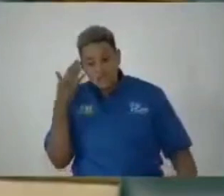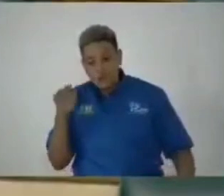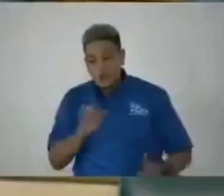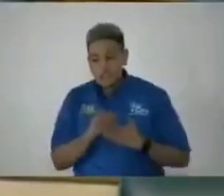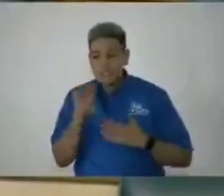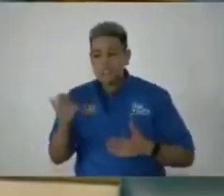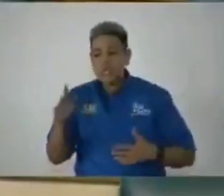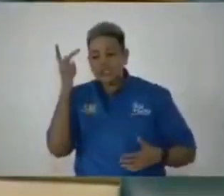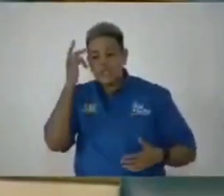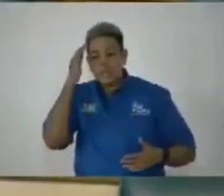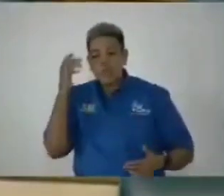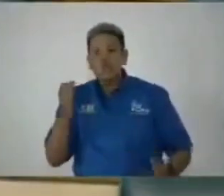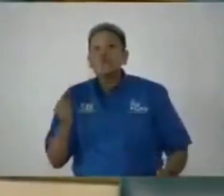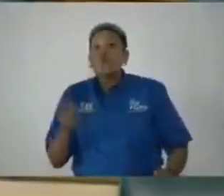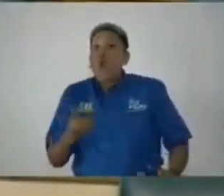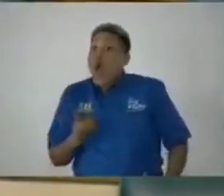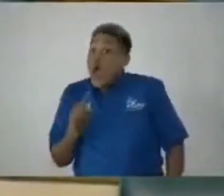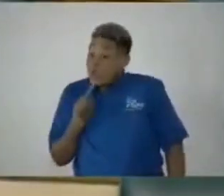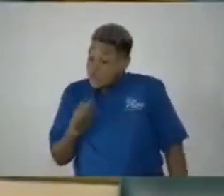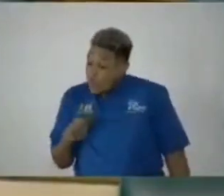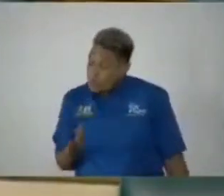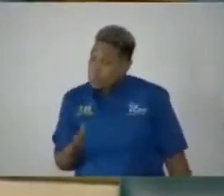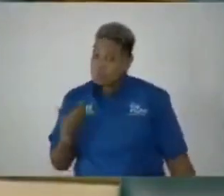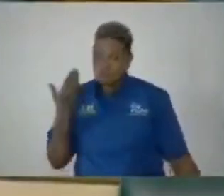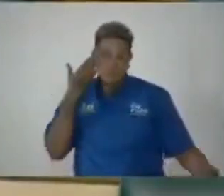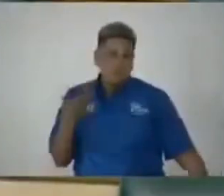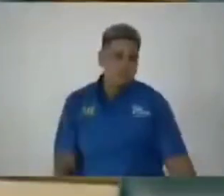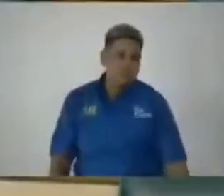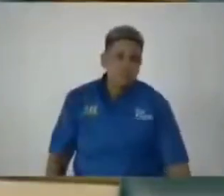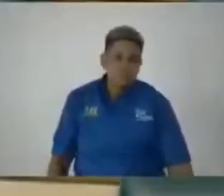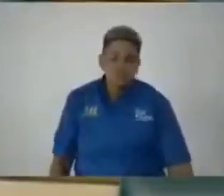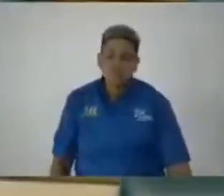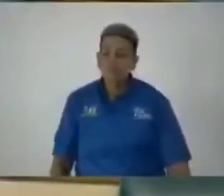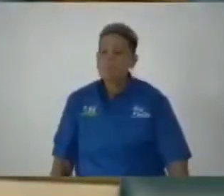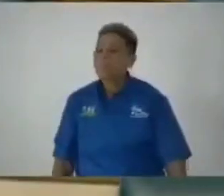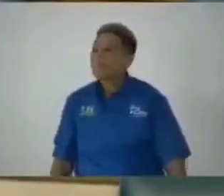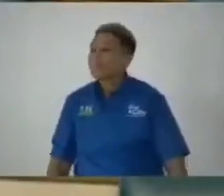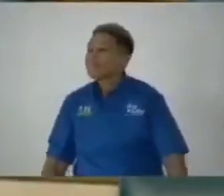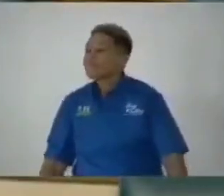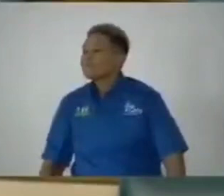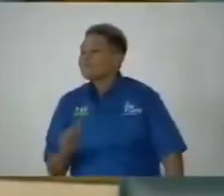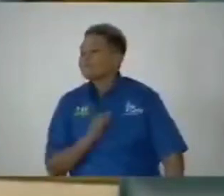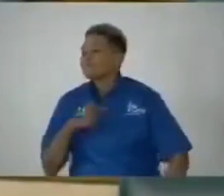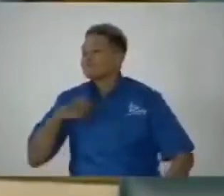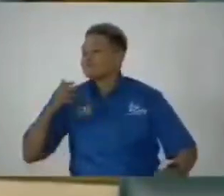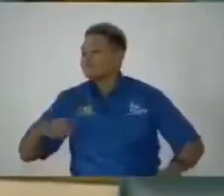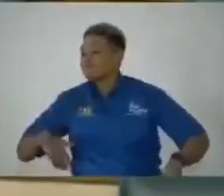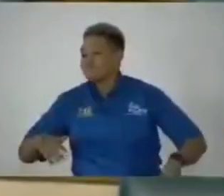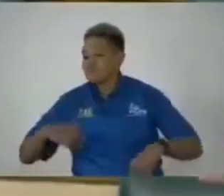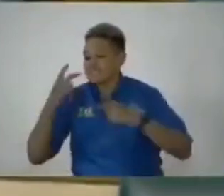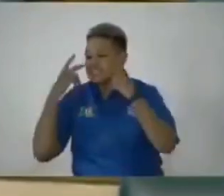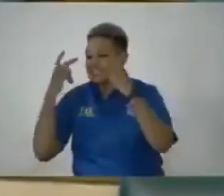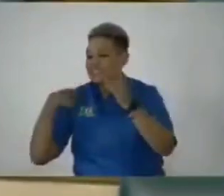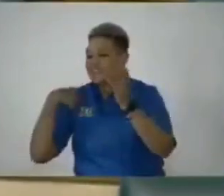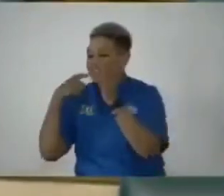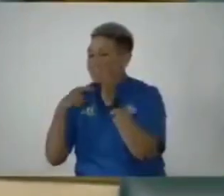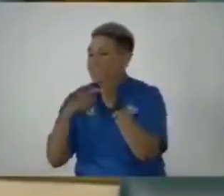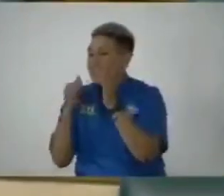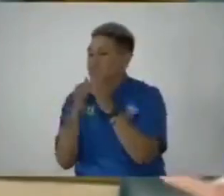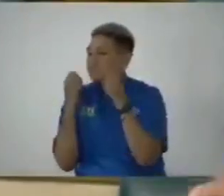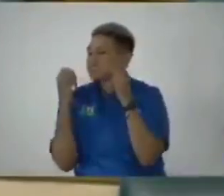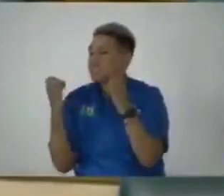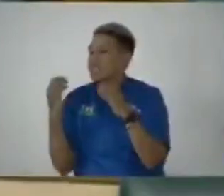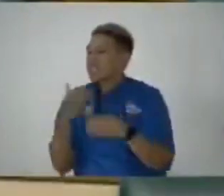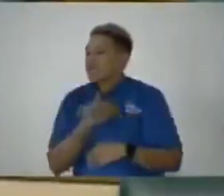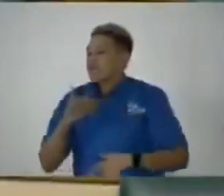So I'm told. So I am told. I certainly have not seen it. I have checked with several members.